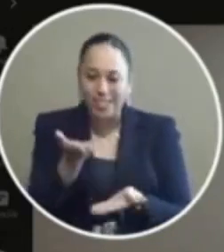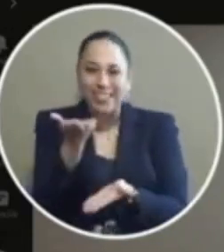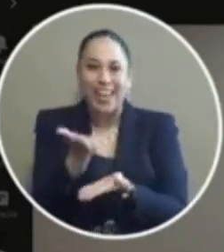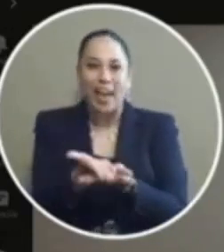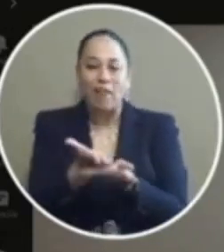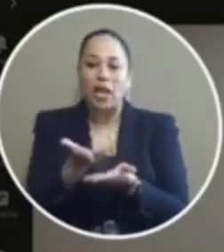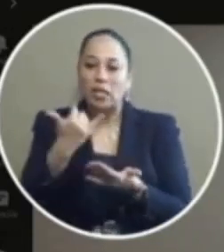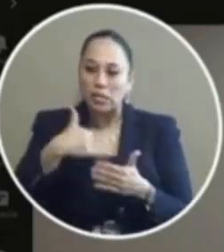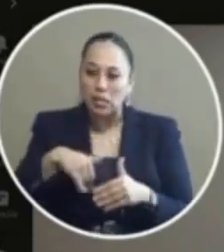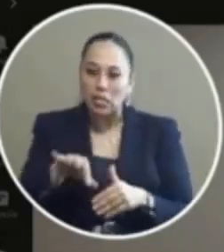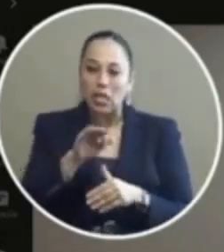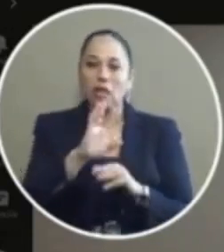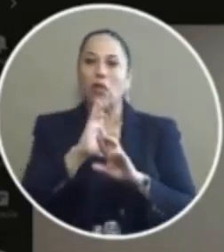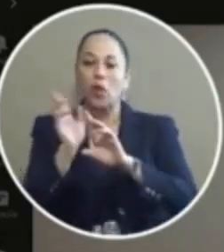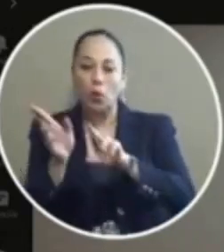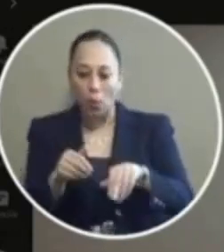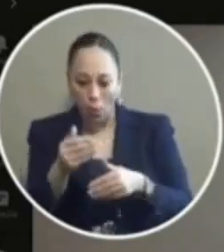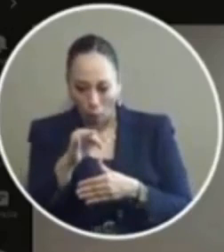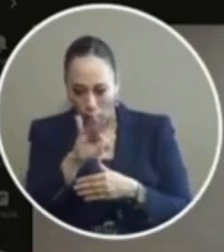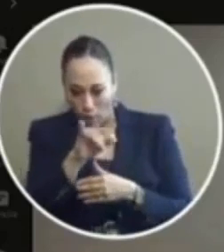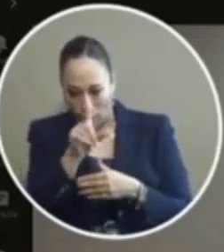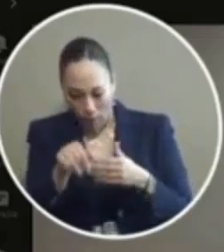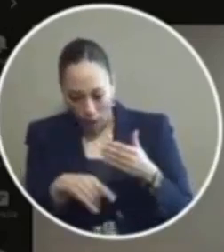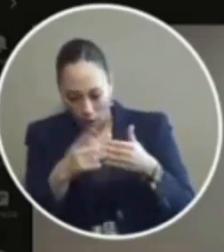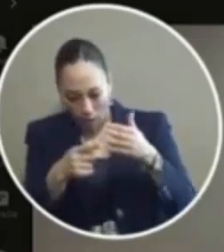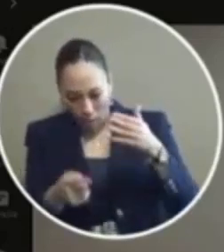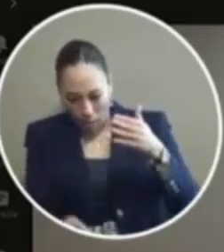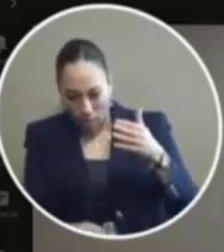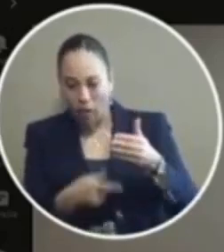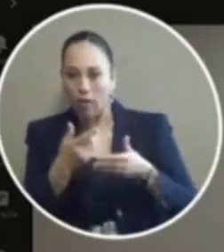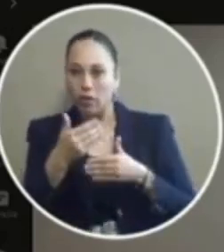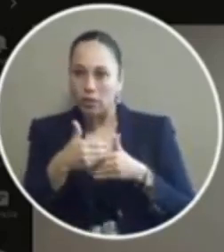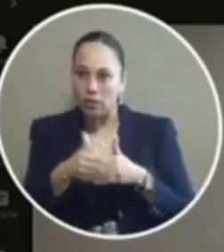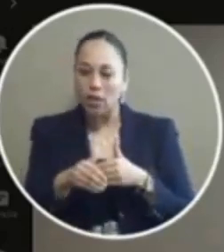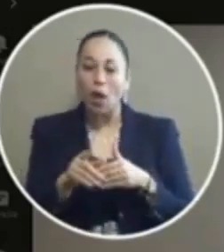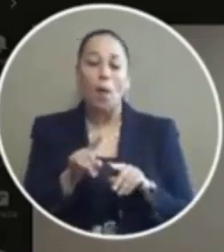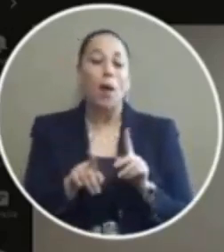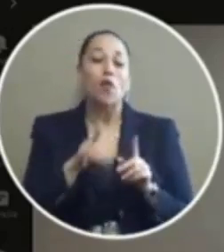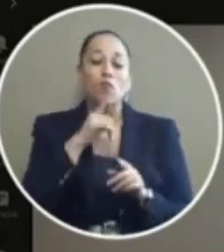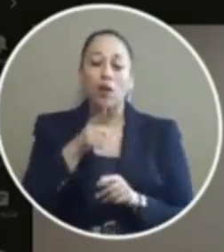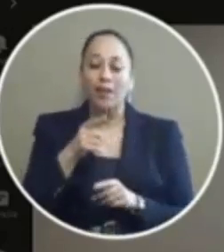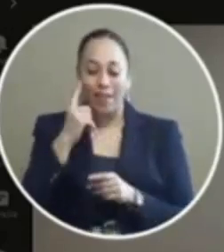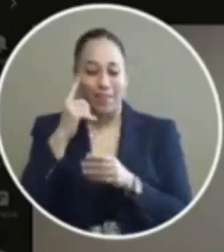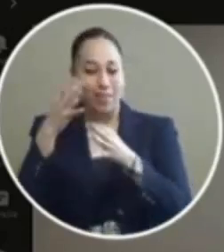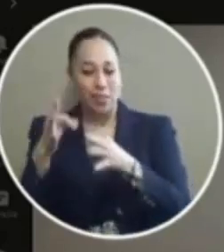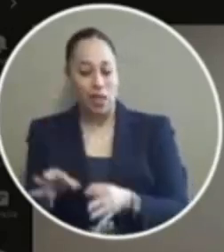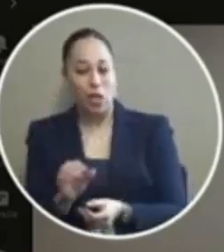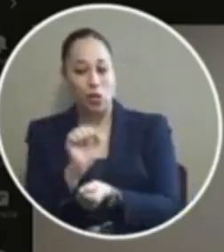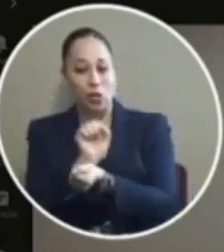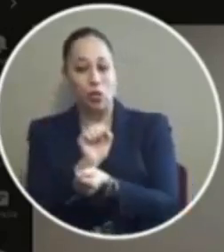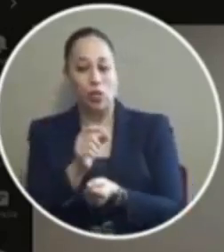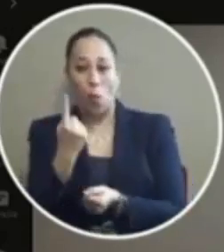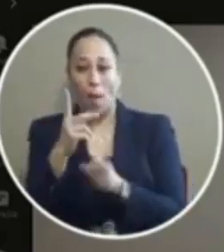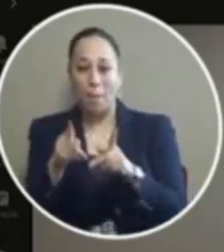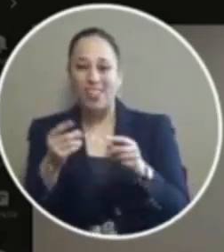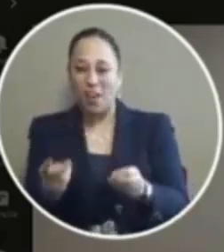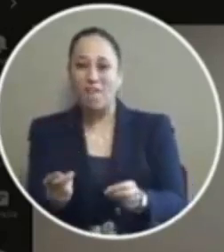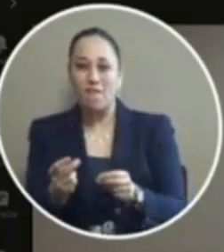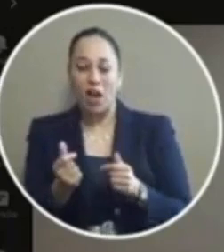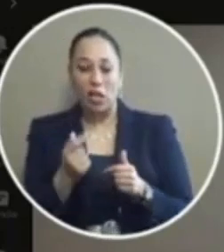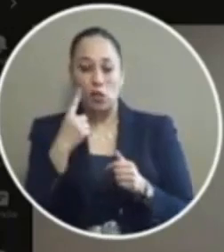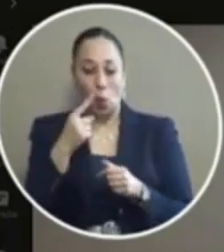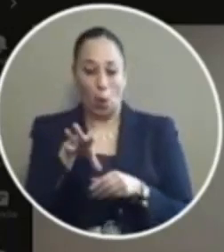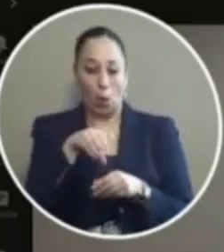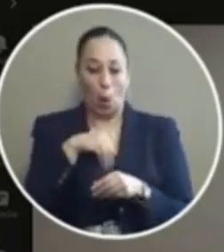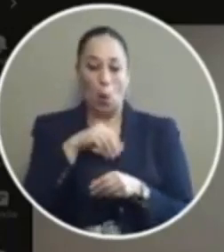still have to file their reports write up their reports and all of those things but if they actually choose to arrest someone immediately say for this